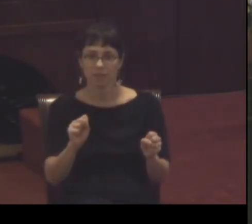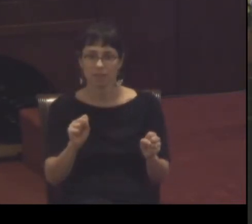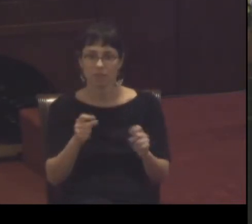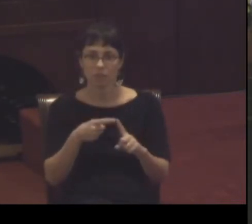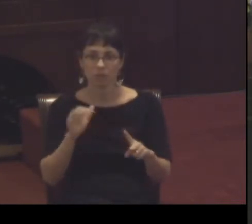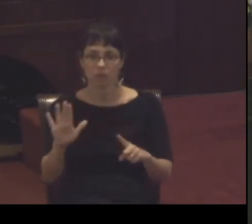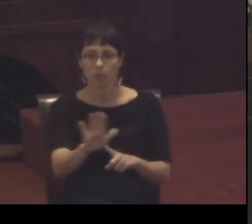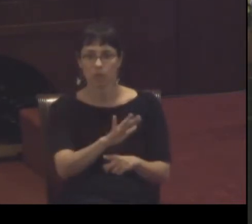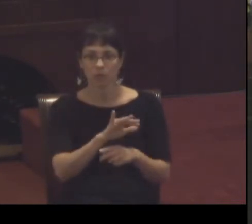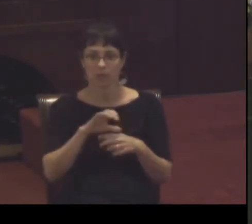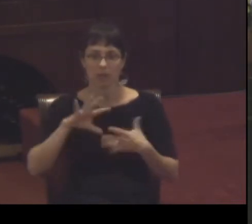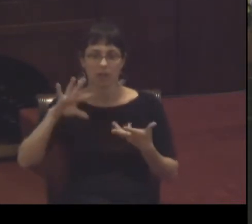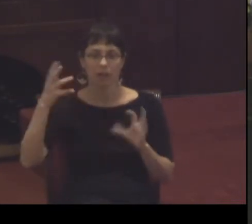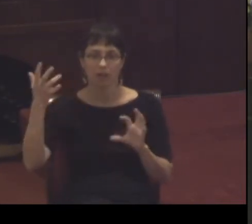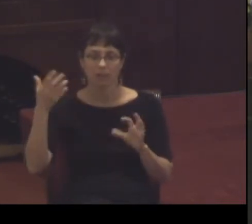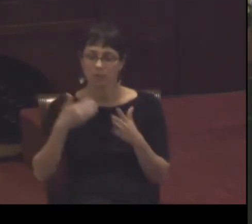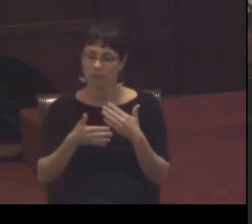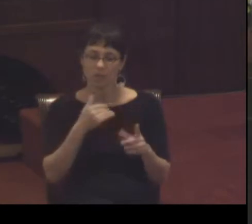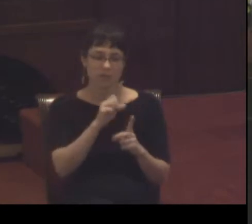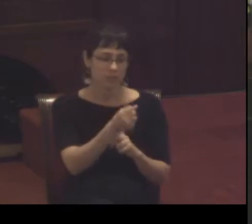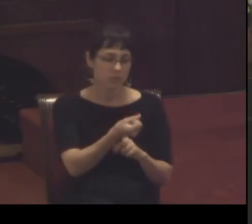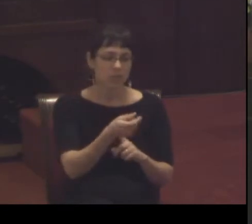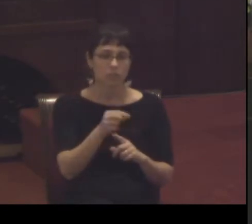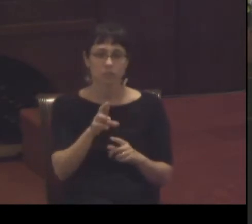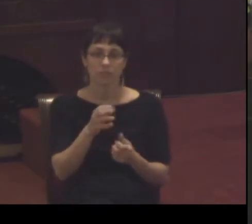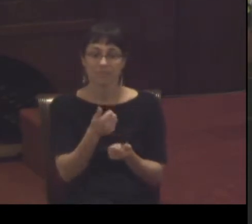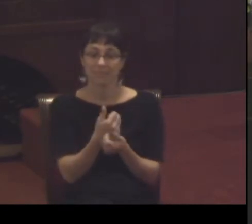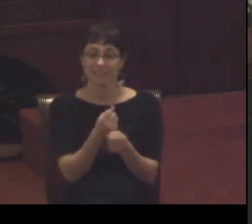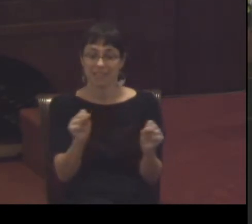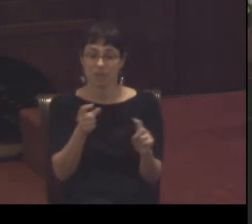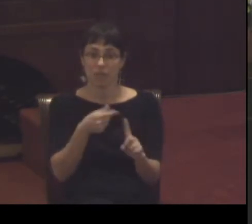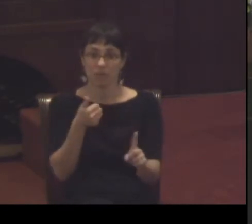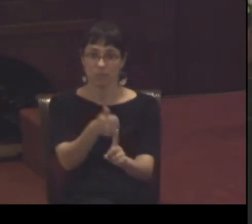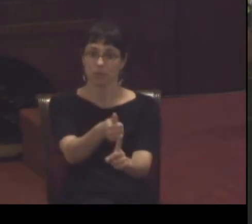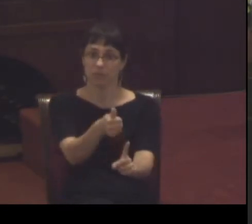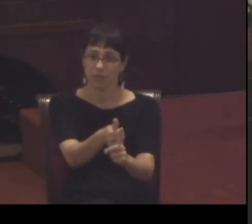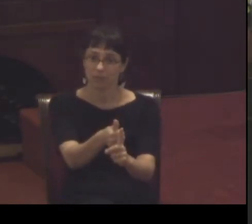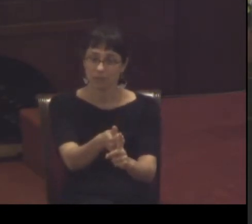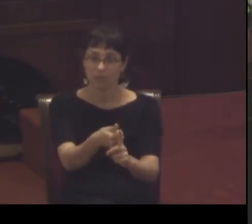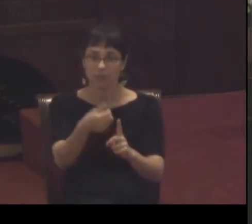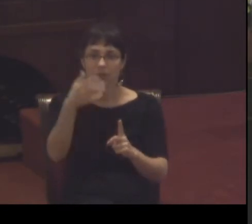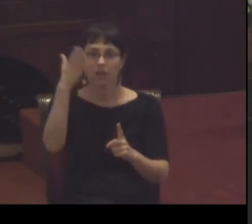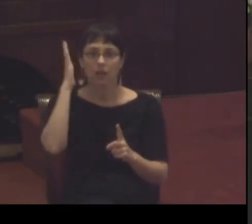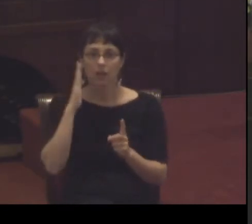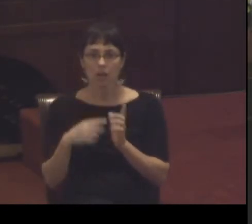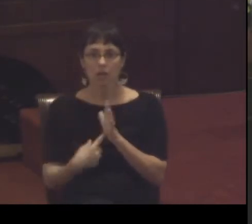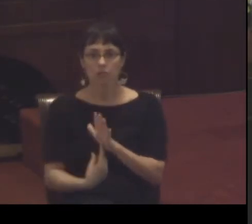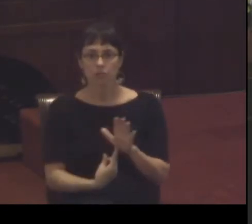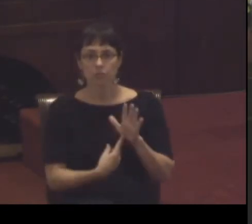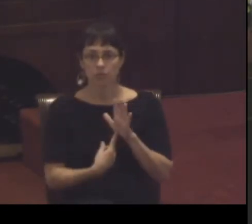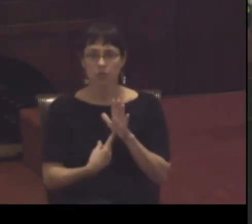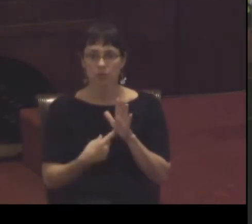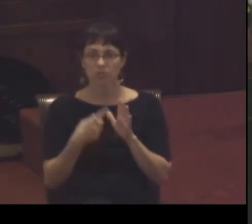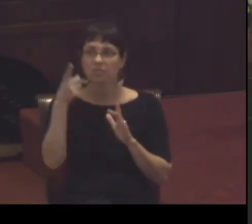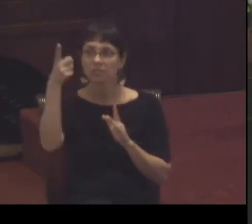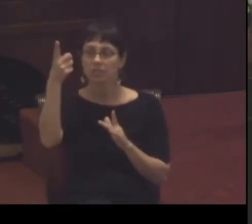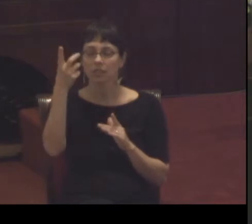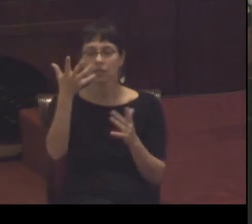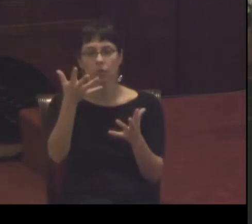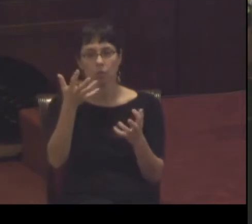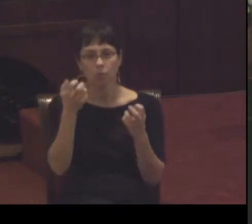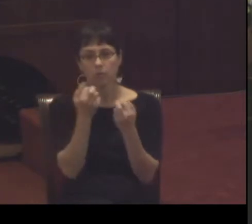circumstances whether it's saving us from ourselves God reveals himself as one who seeks to rescue